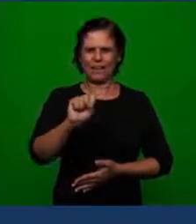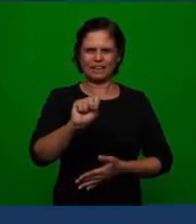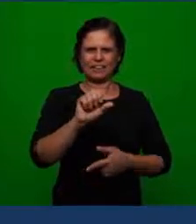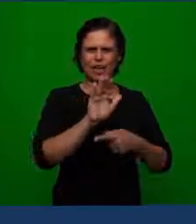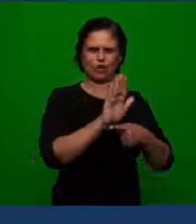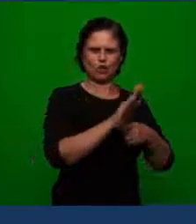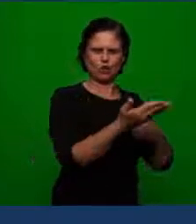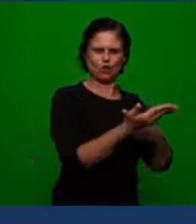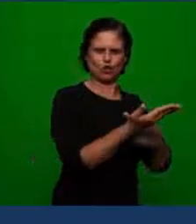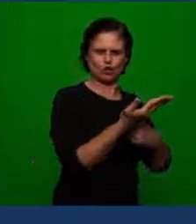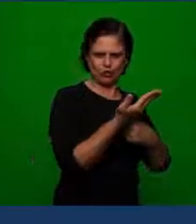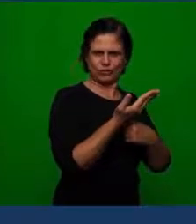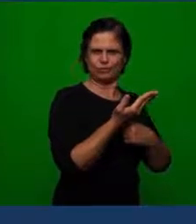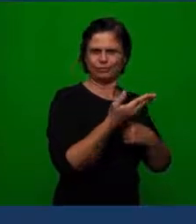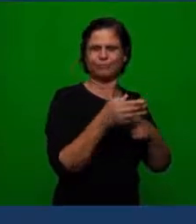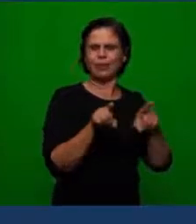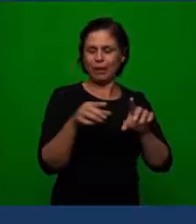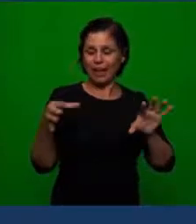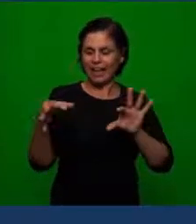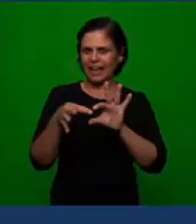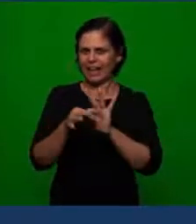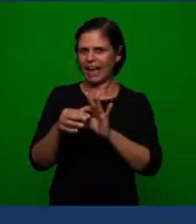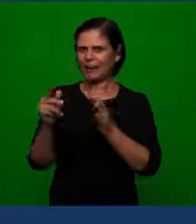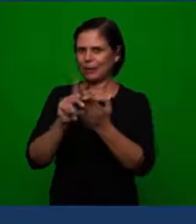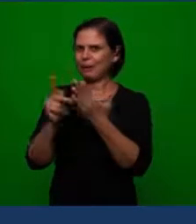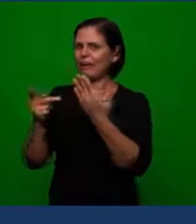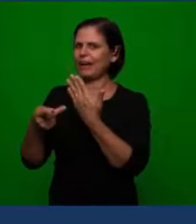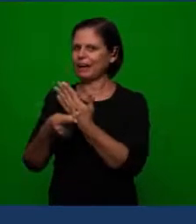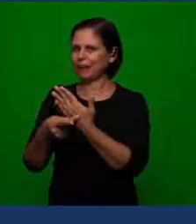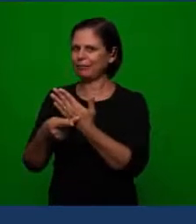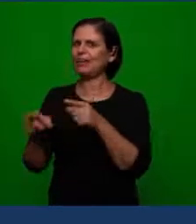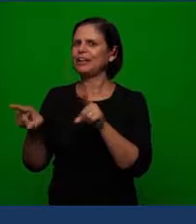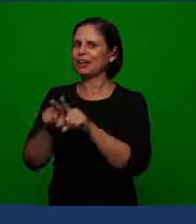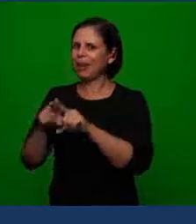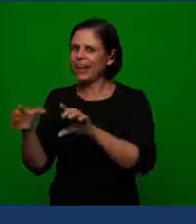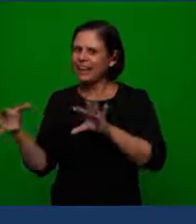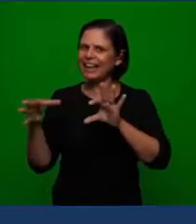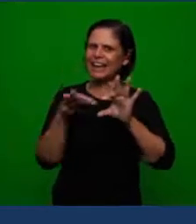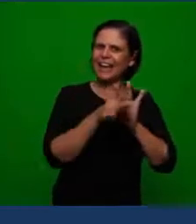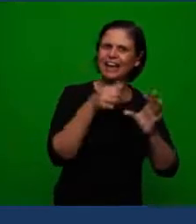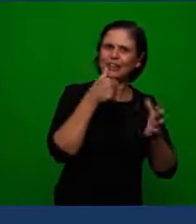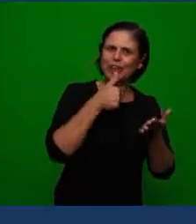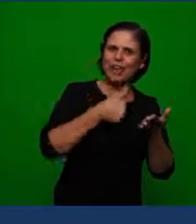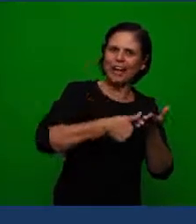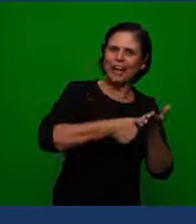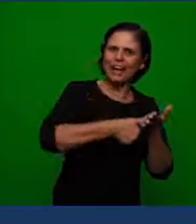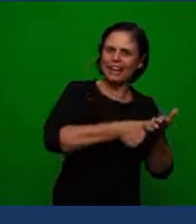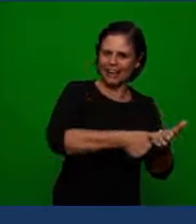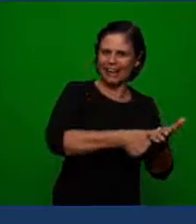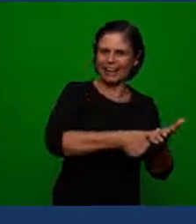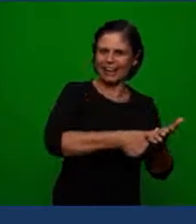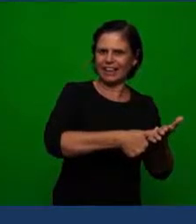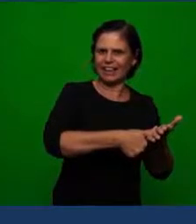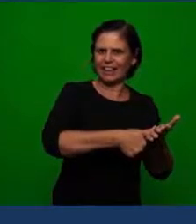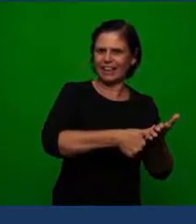related to the parable of the kingdom and also to the letter to the church